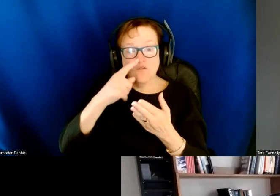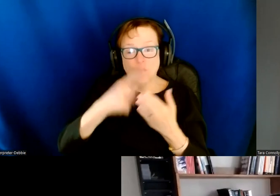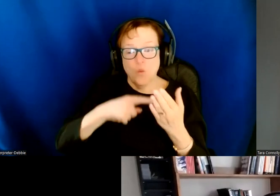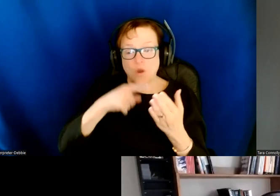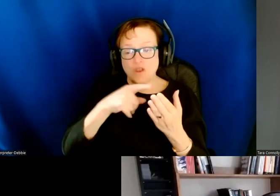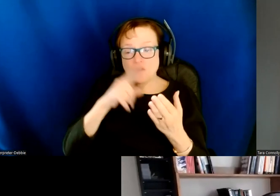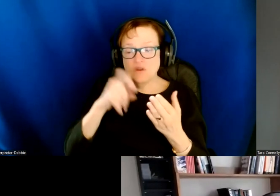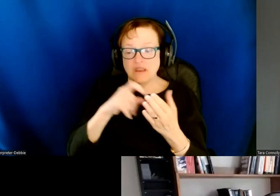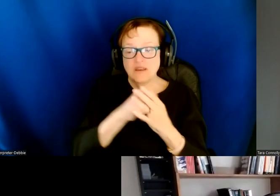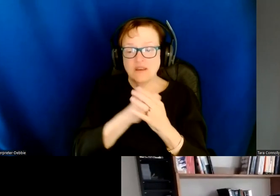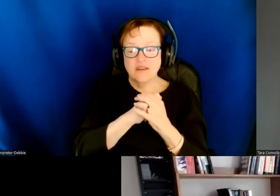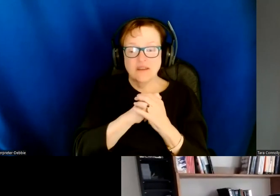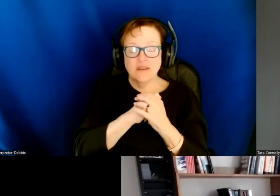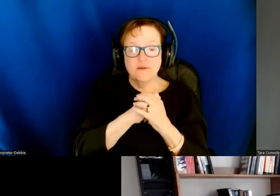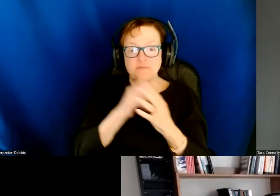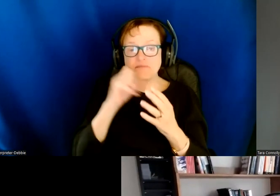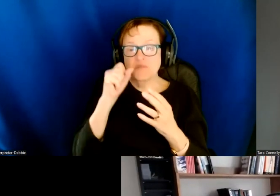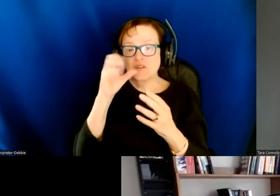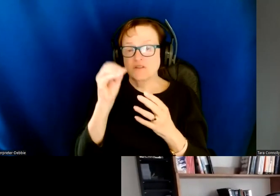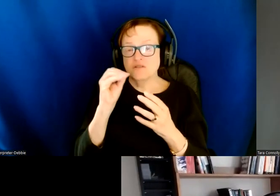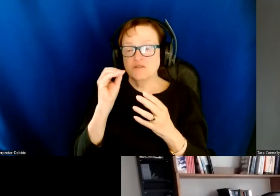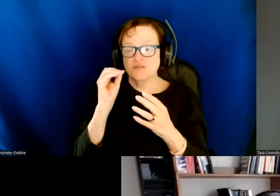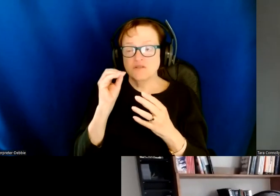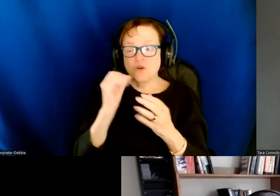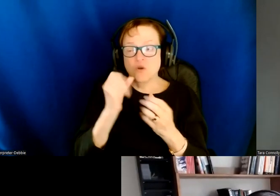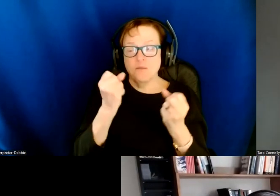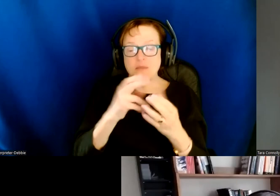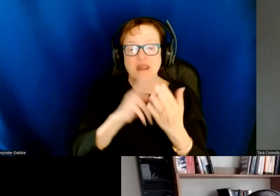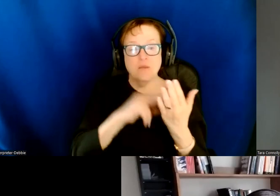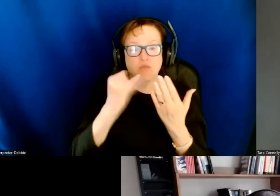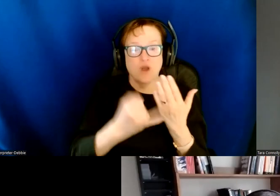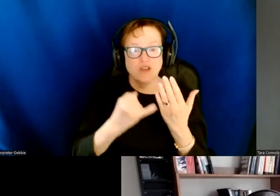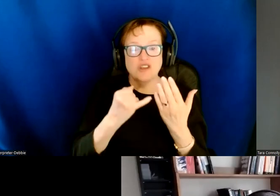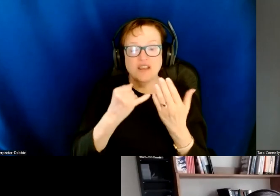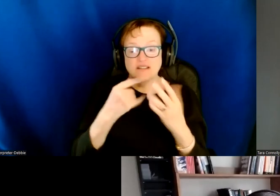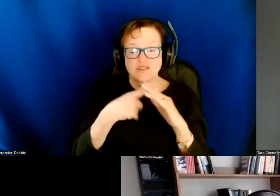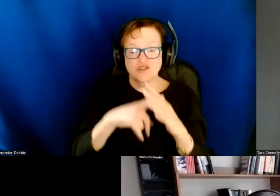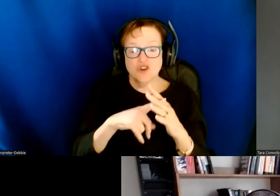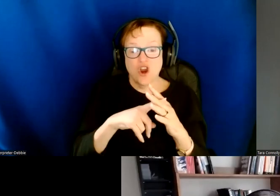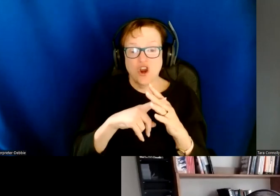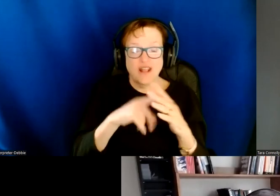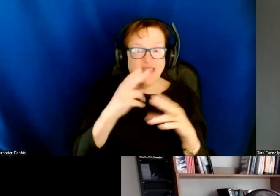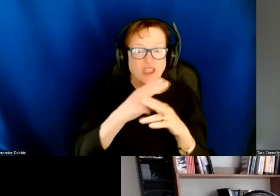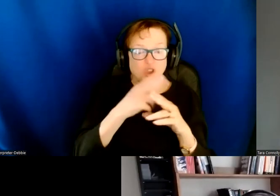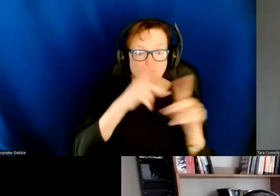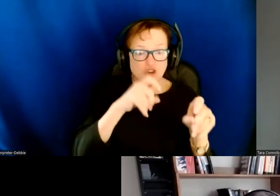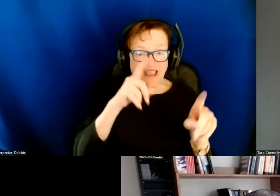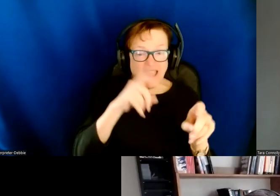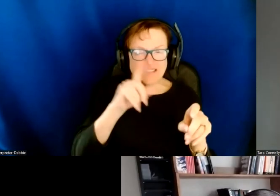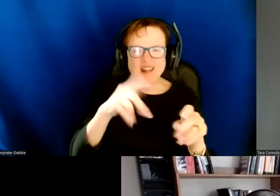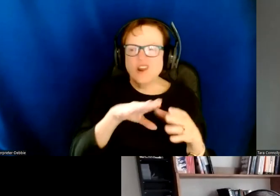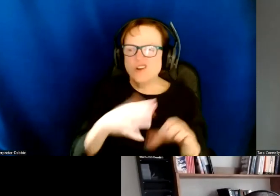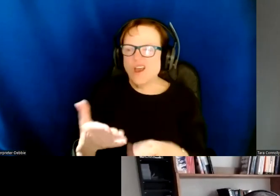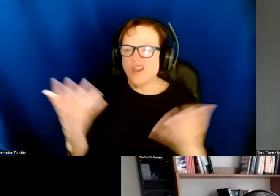so much stuff. And so, and there are a lot of projects out there that get started and they do some user tests and then they die, right?